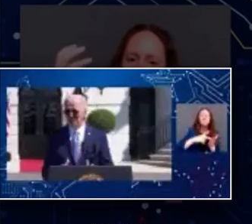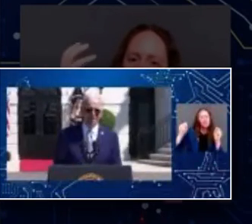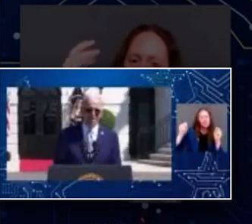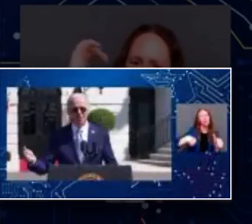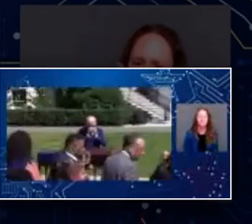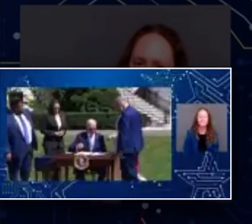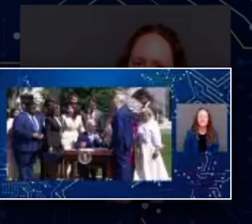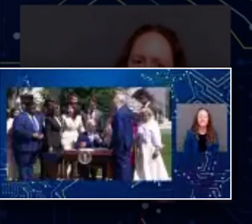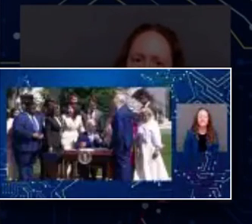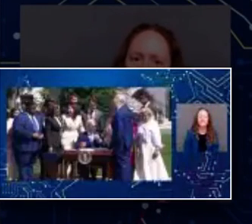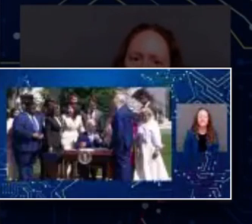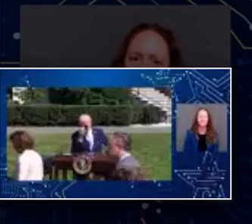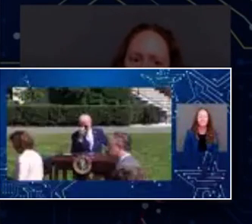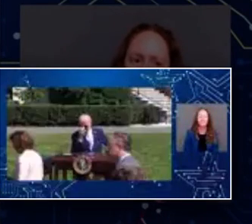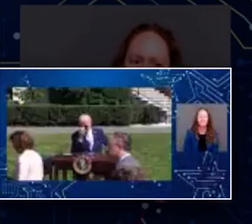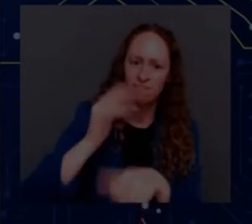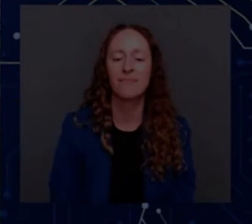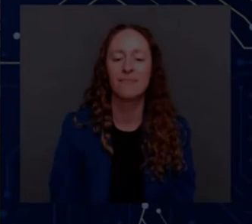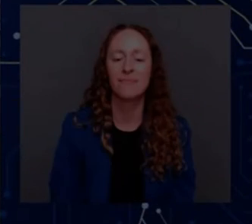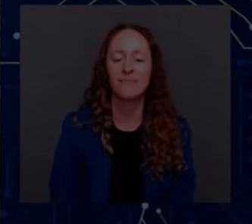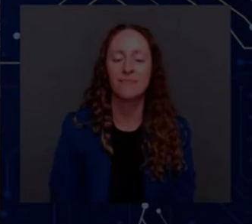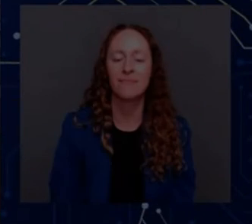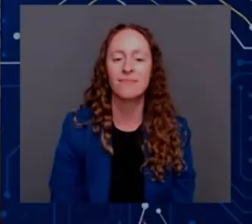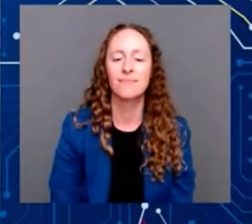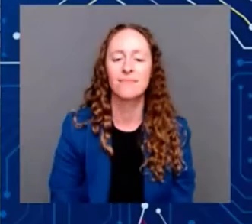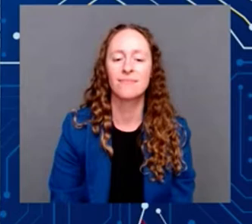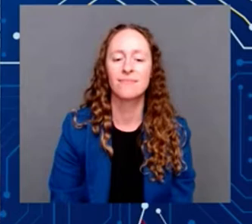Qualcomm is one of the world's largest what's going